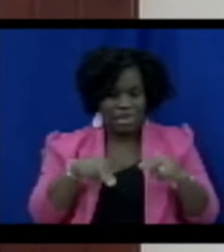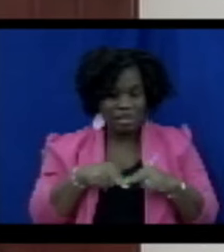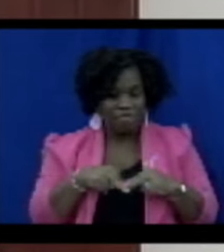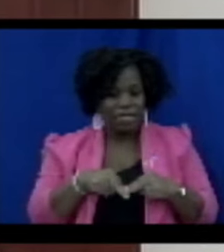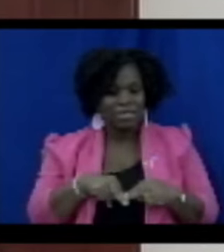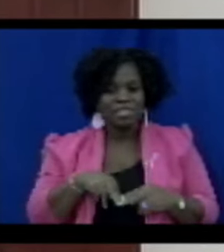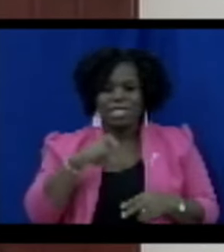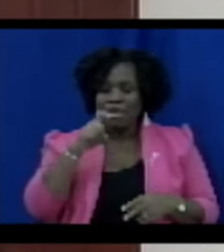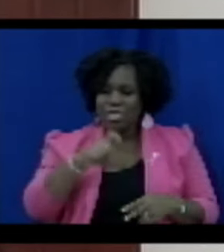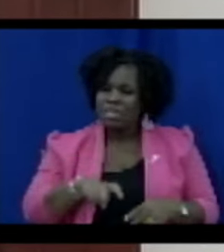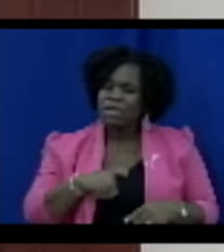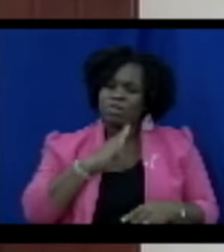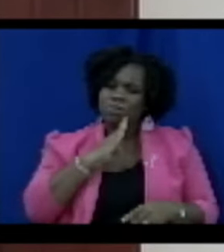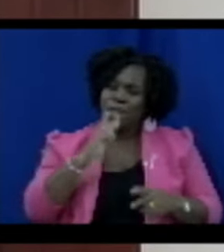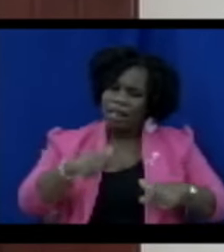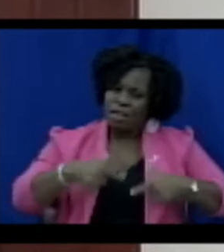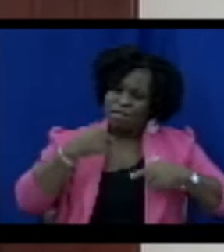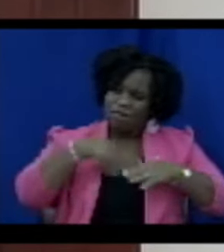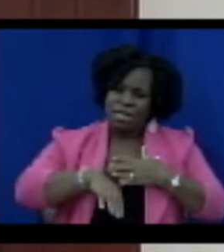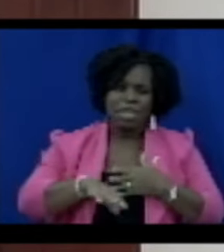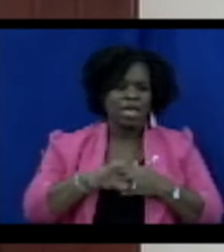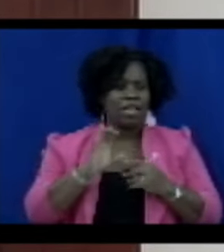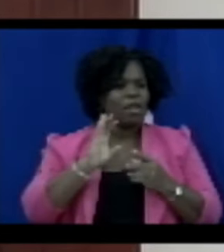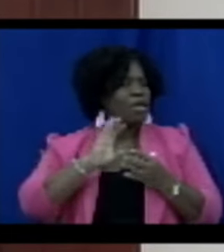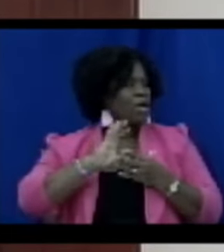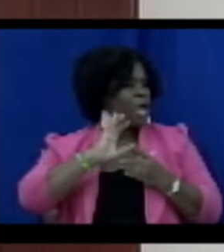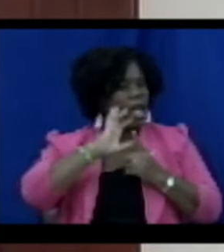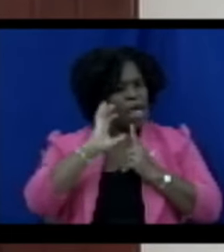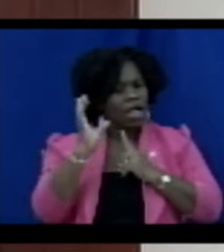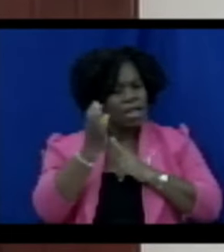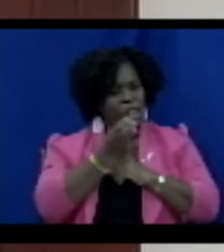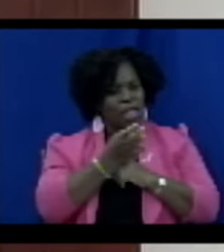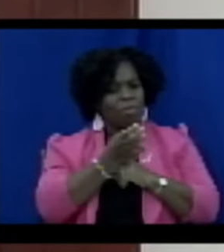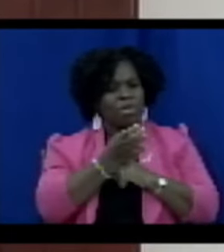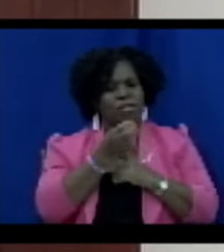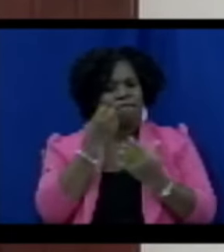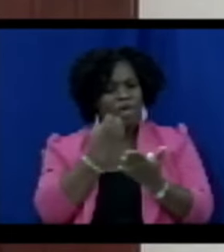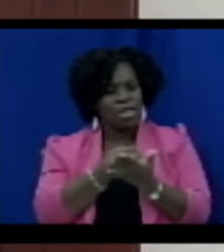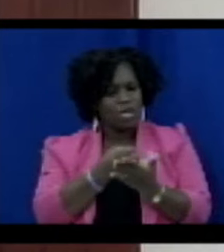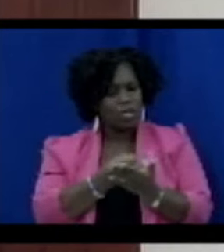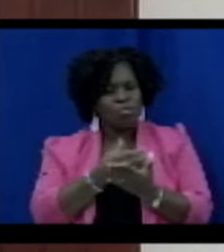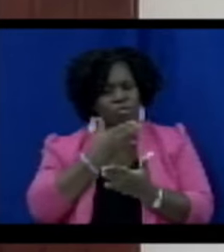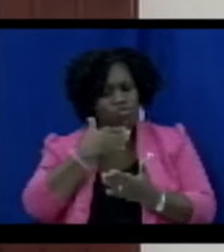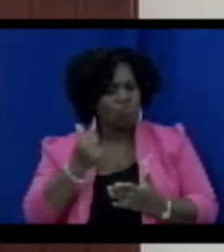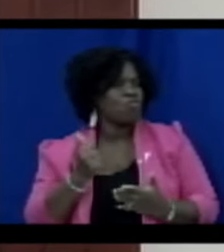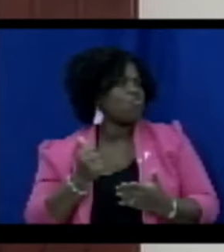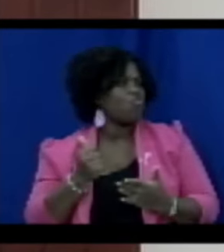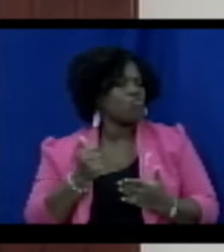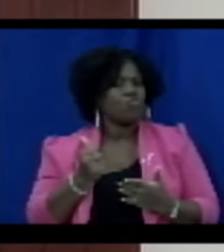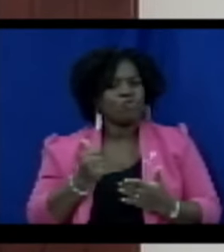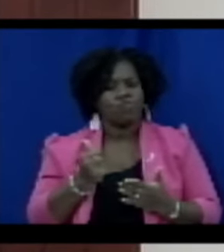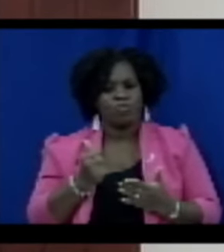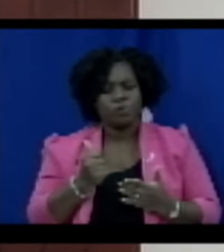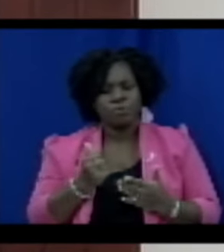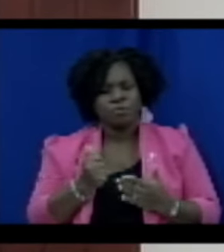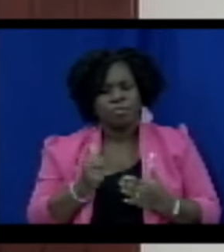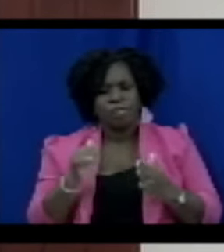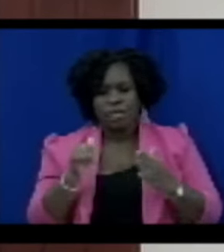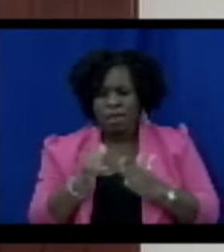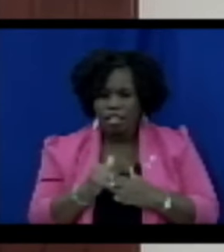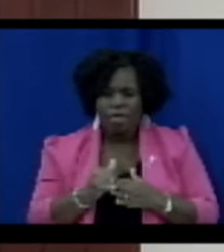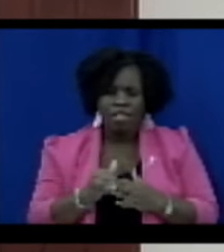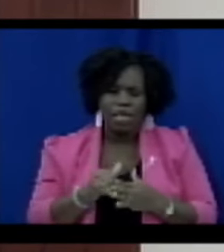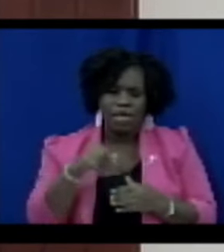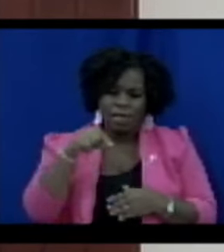of economic well-being in the context of respect for law and order. Modern legislation, like the Proceeds of Crime Amendment Bill